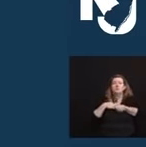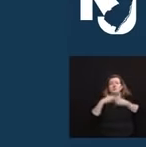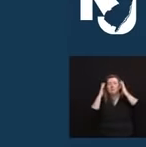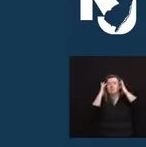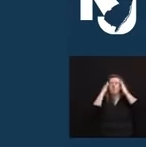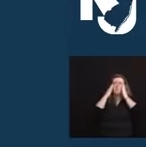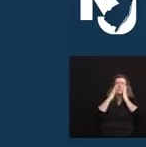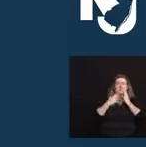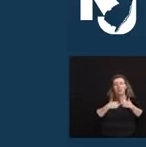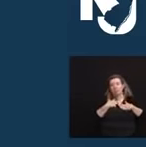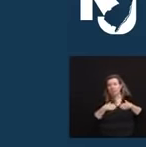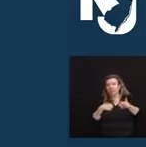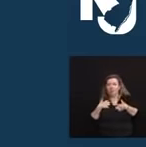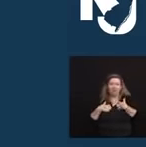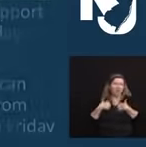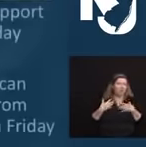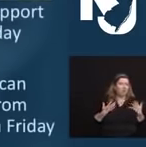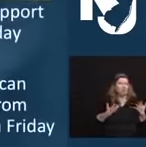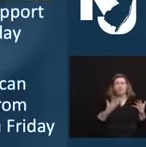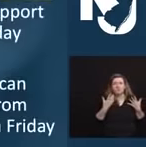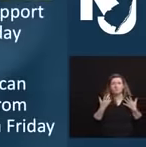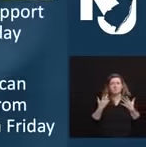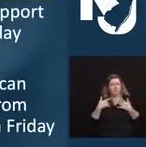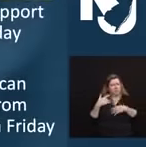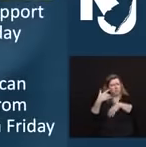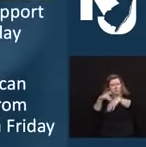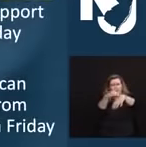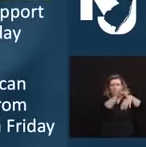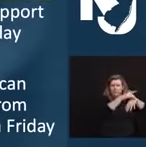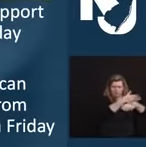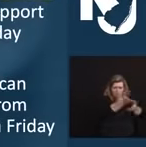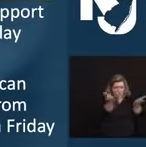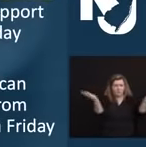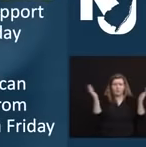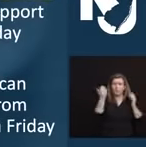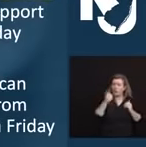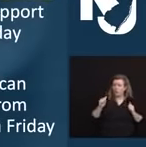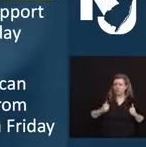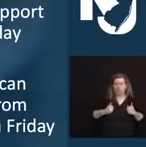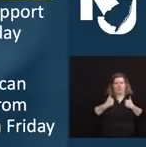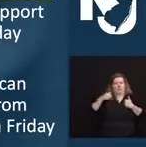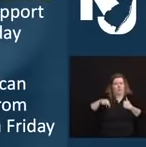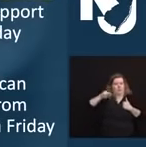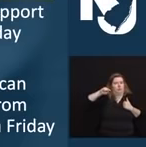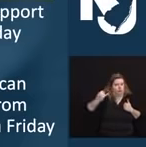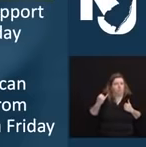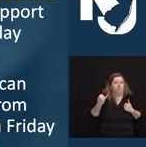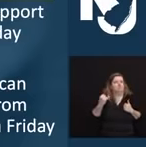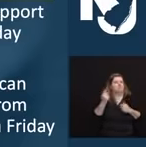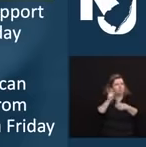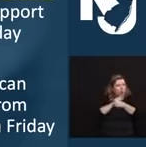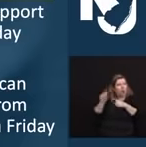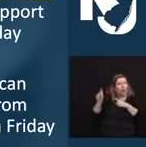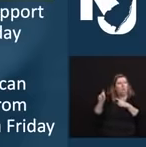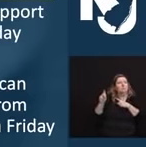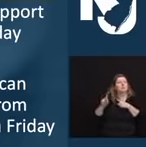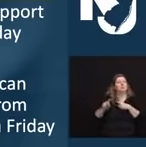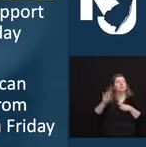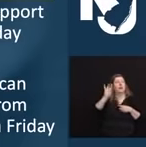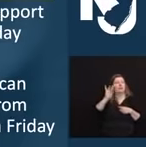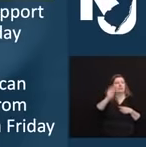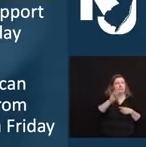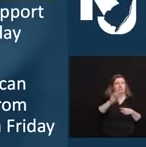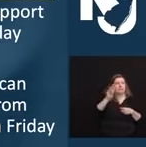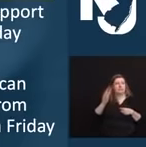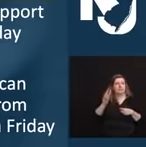health. And there are many. And any New Jersey resident can call 866-202-HELP. That's